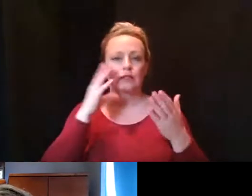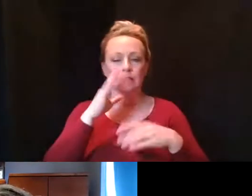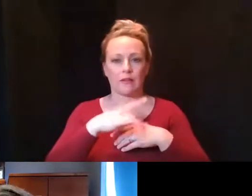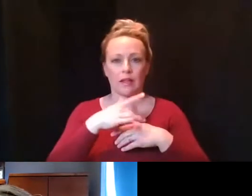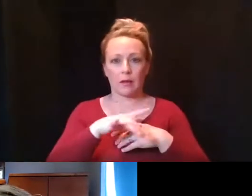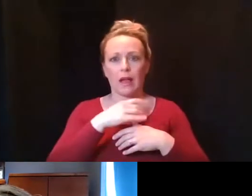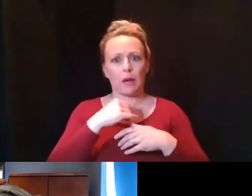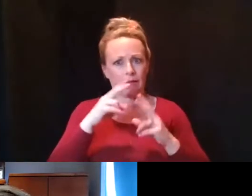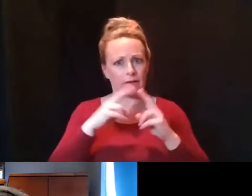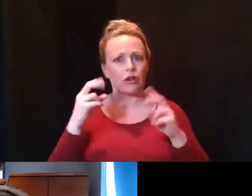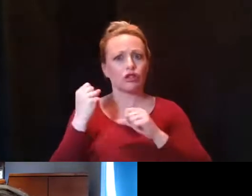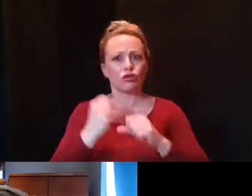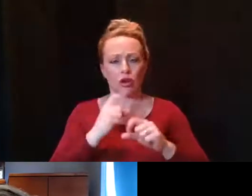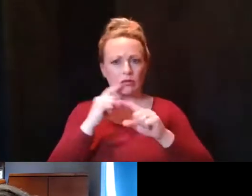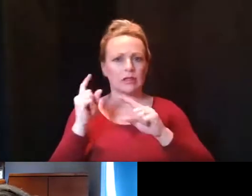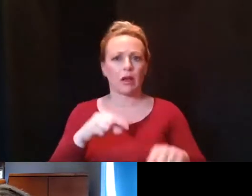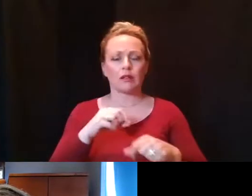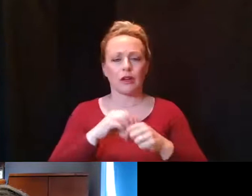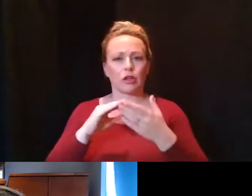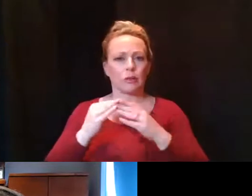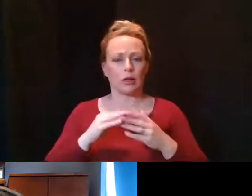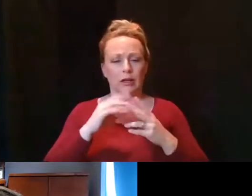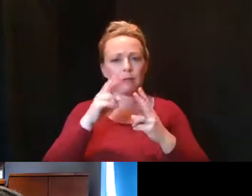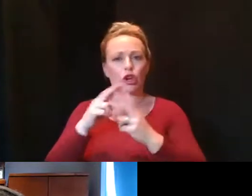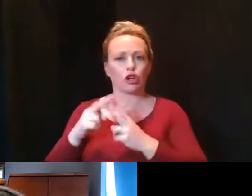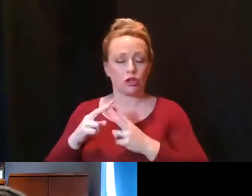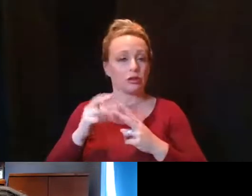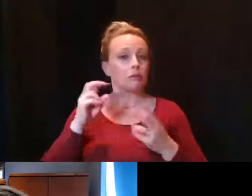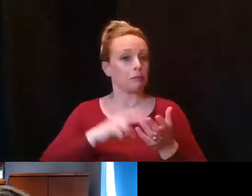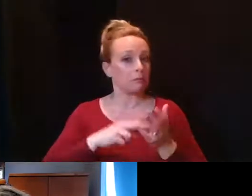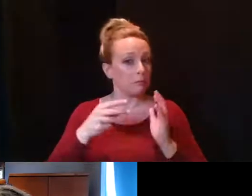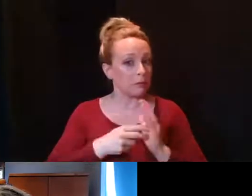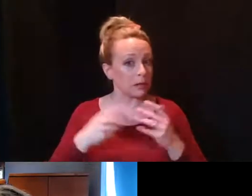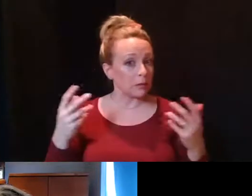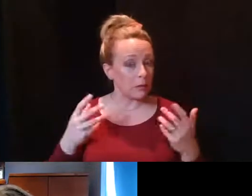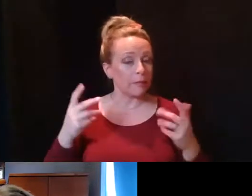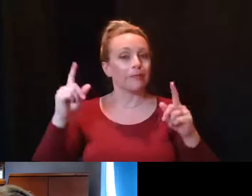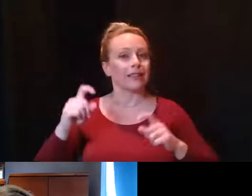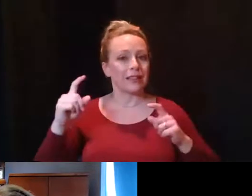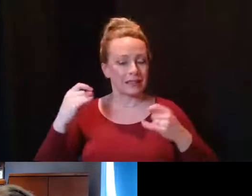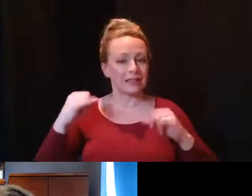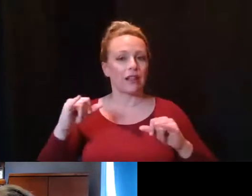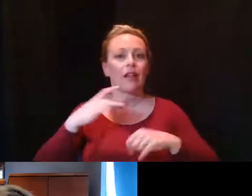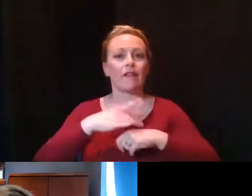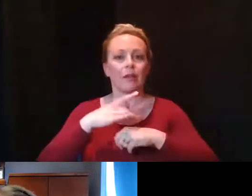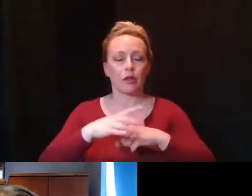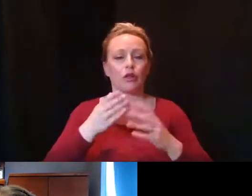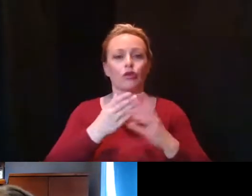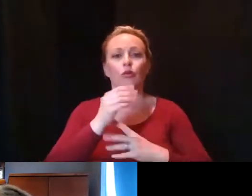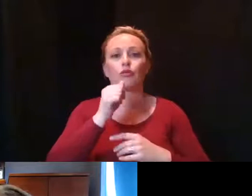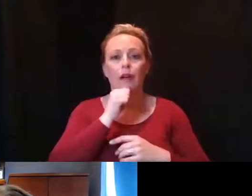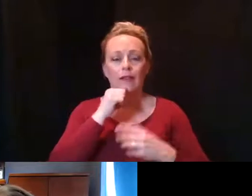very strong response of our community partners. So testing is available through private health care providers,